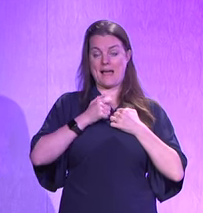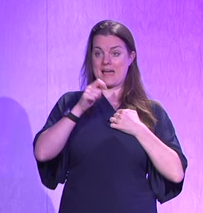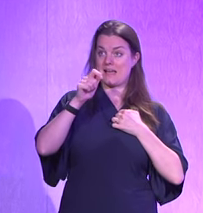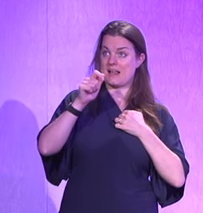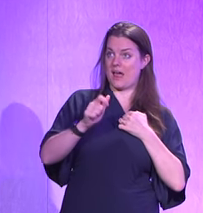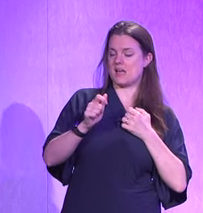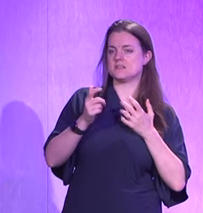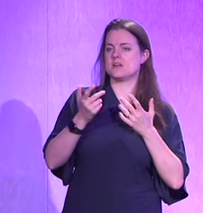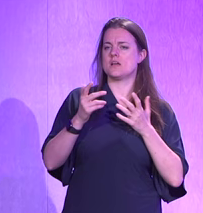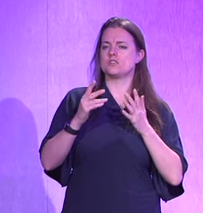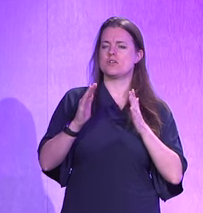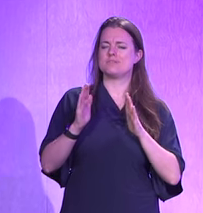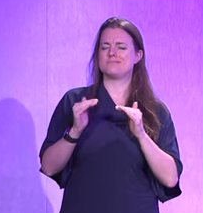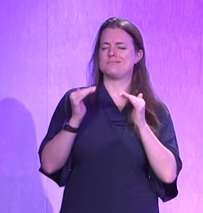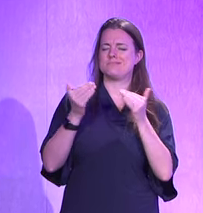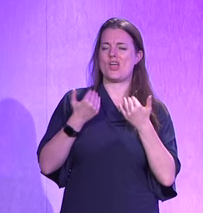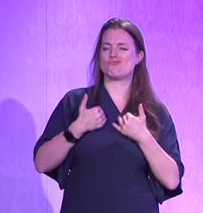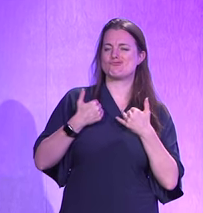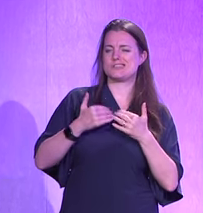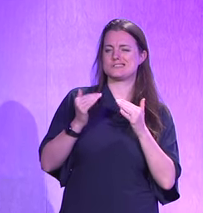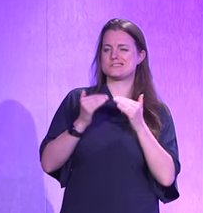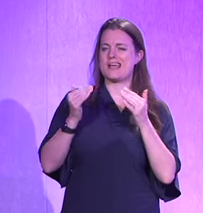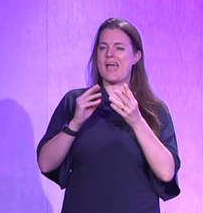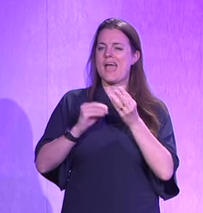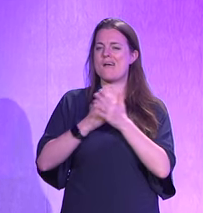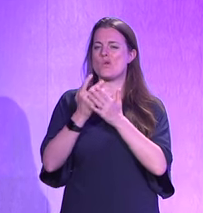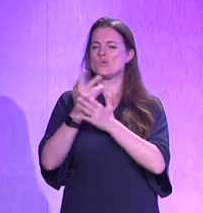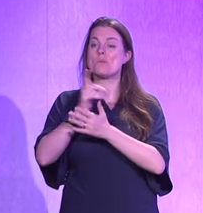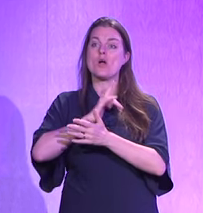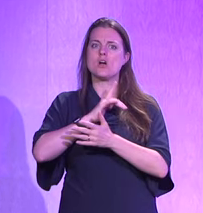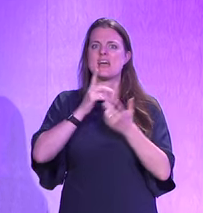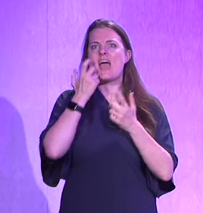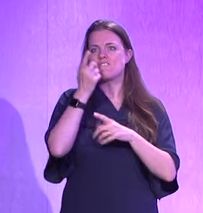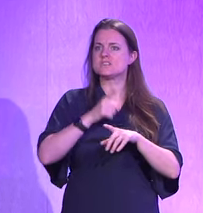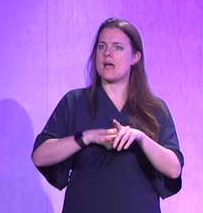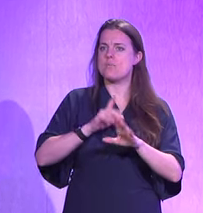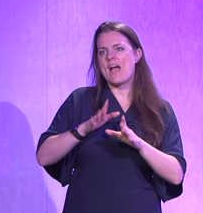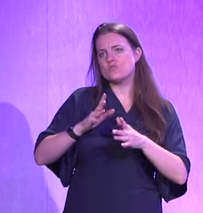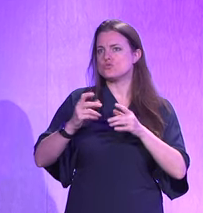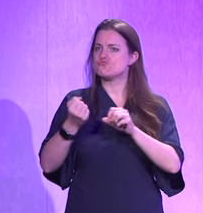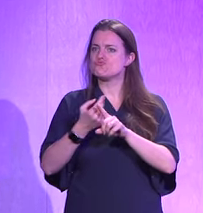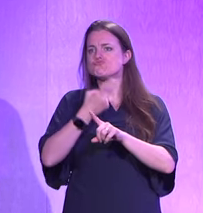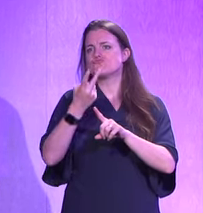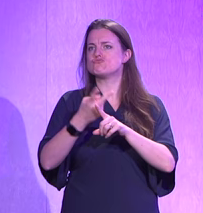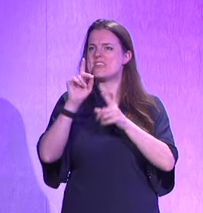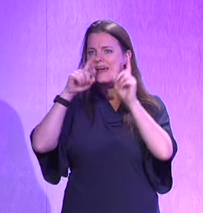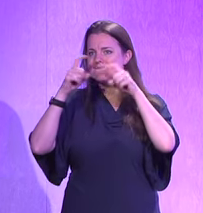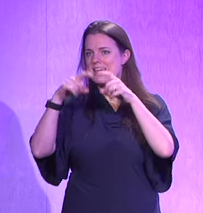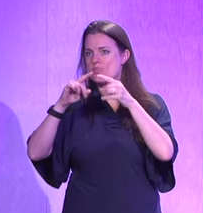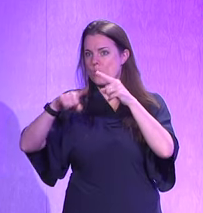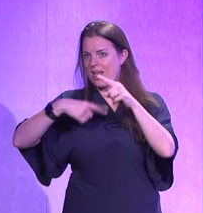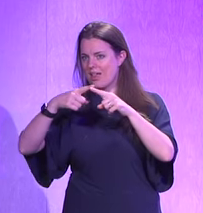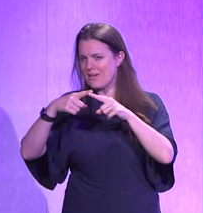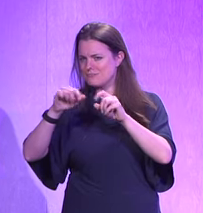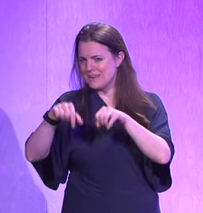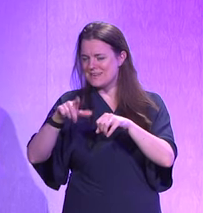Mankind has enriched the level of evolution of today by reinventing the wheel each time we have to, you know, use something.